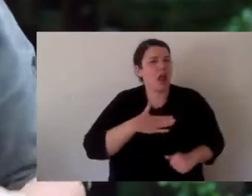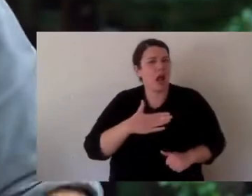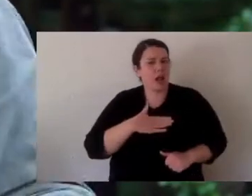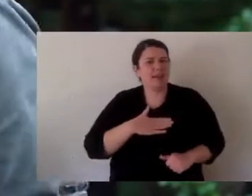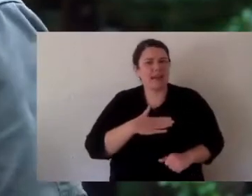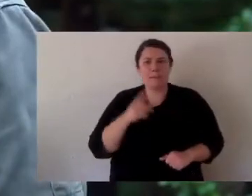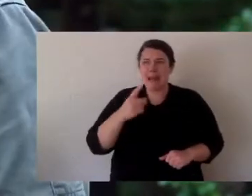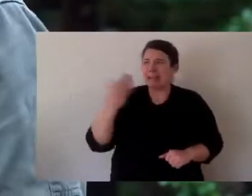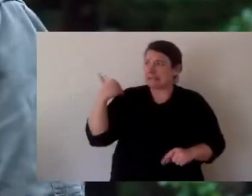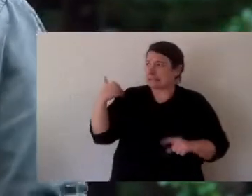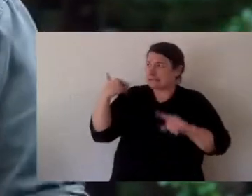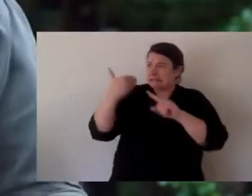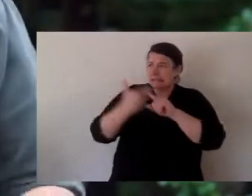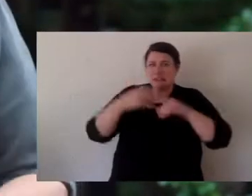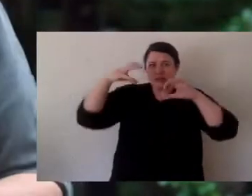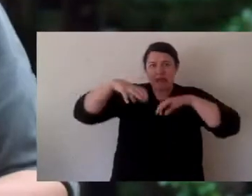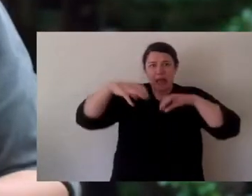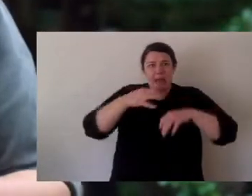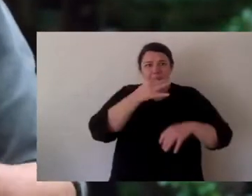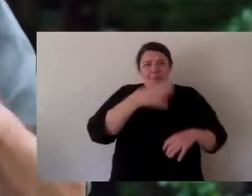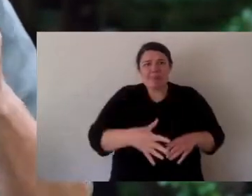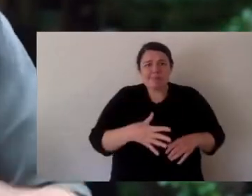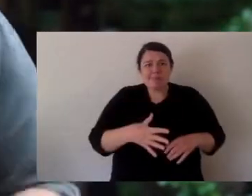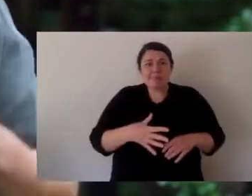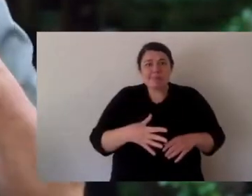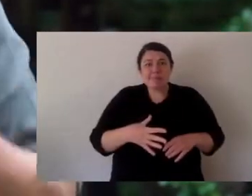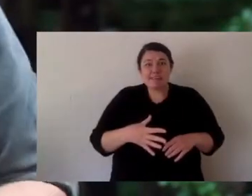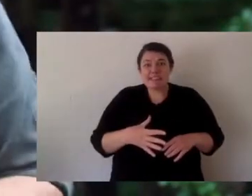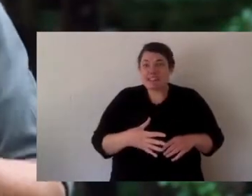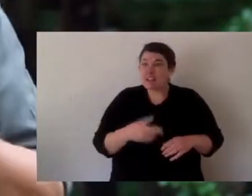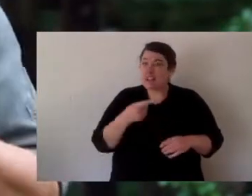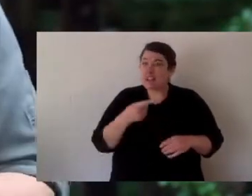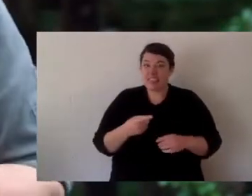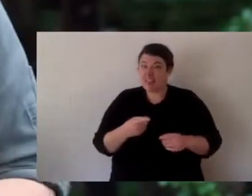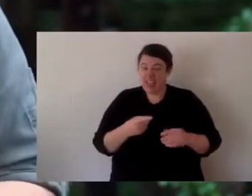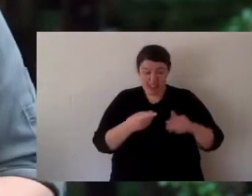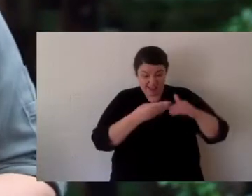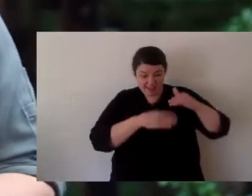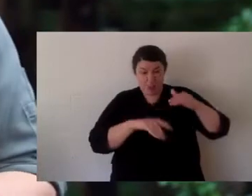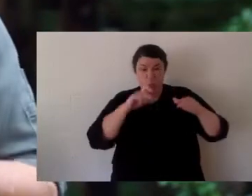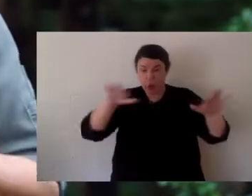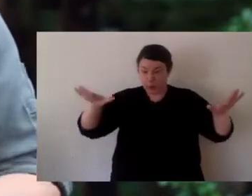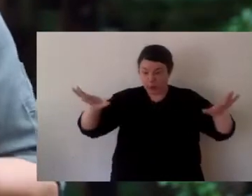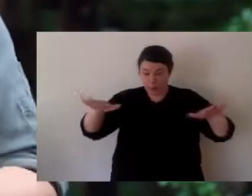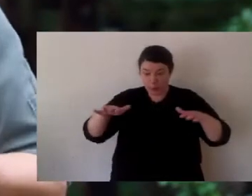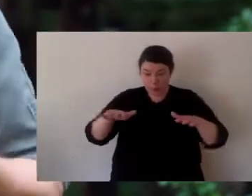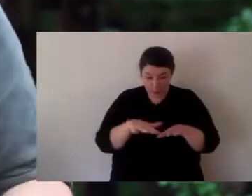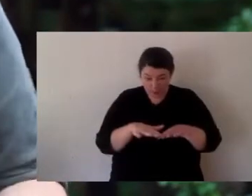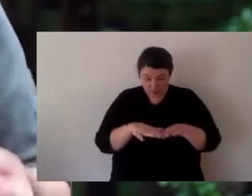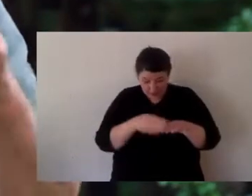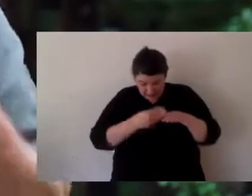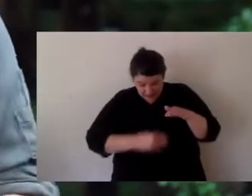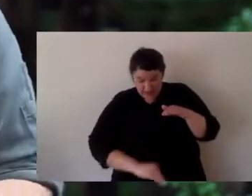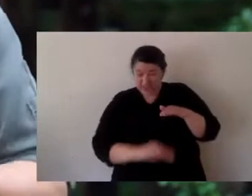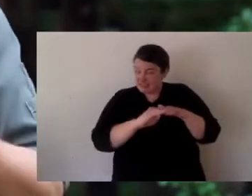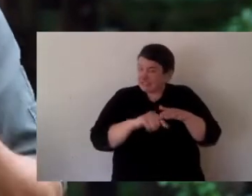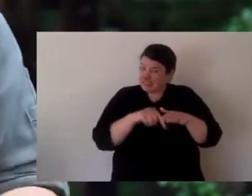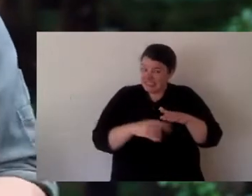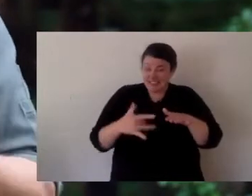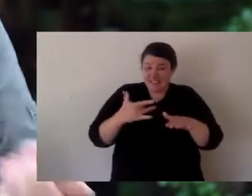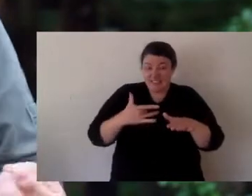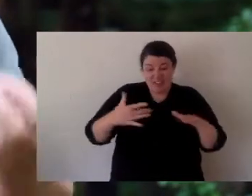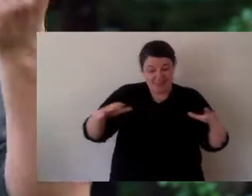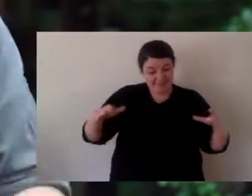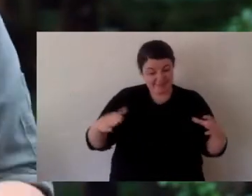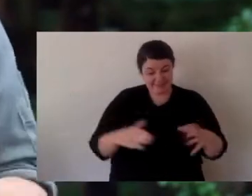and in the enormous drought that we just had the only places you could find turtles were in these big rocky holes. That was their